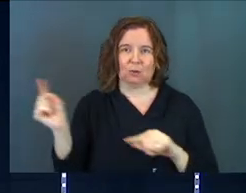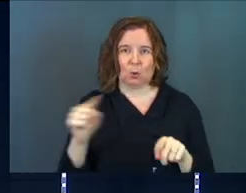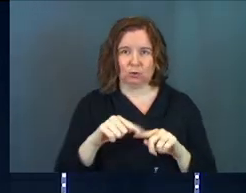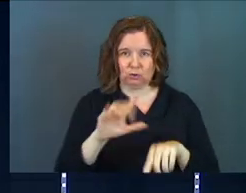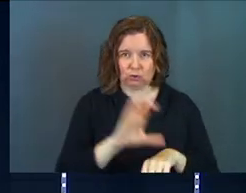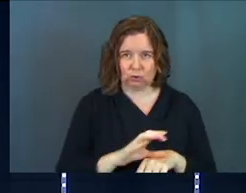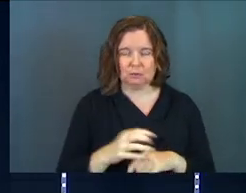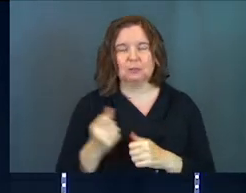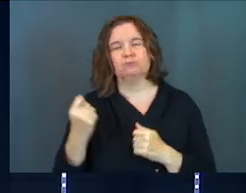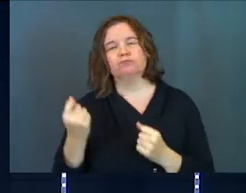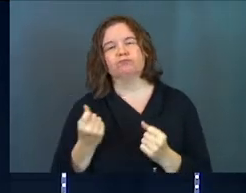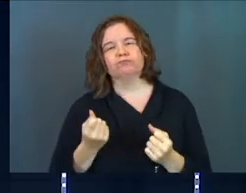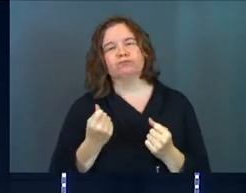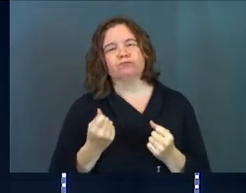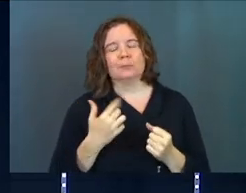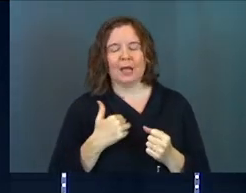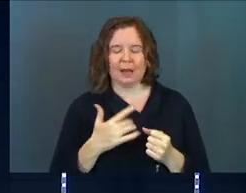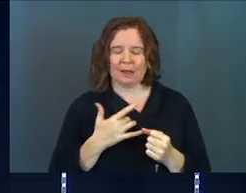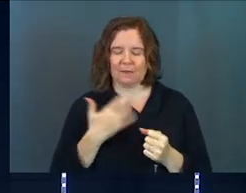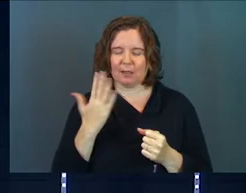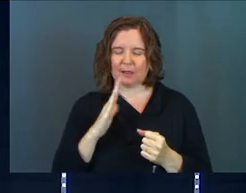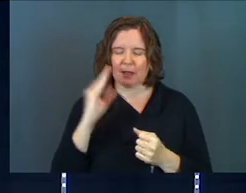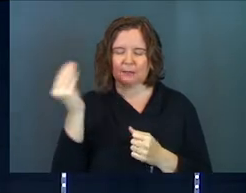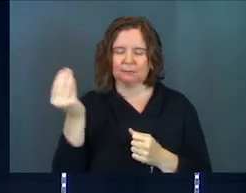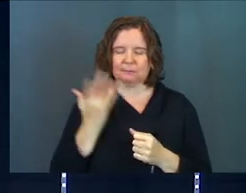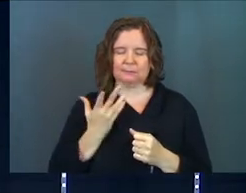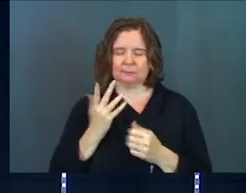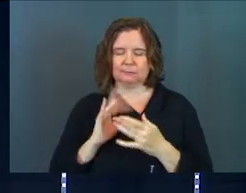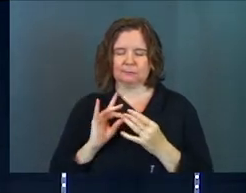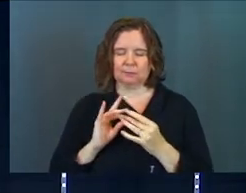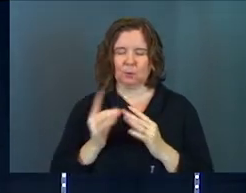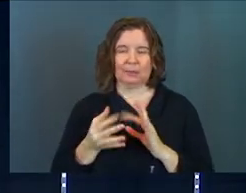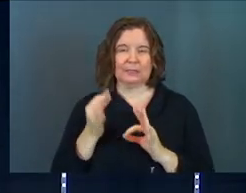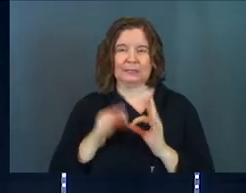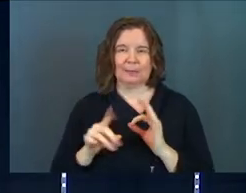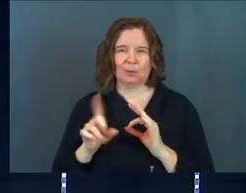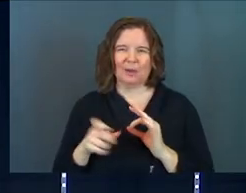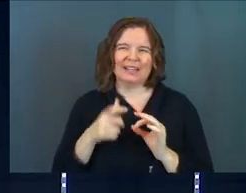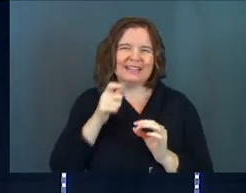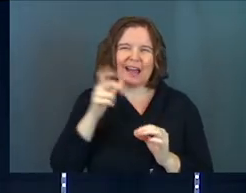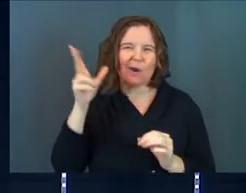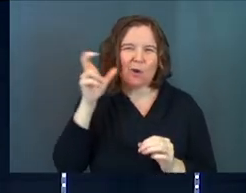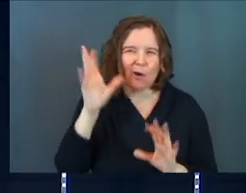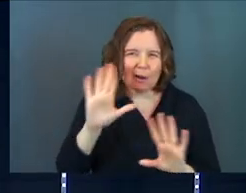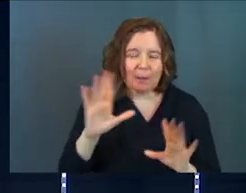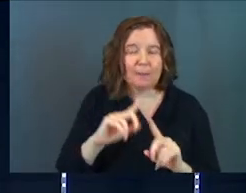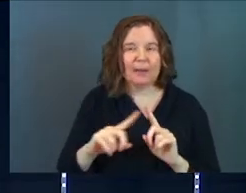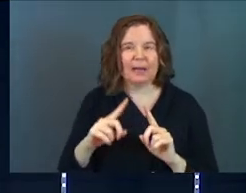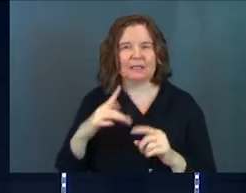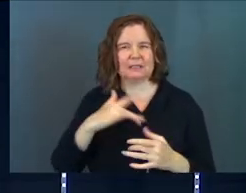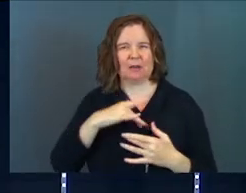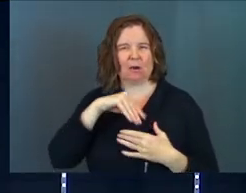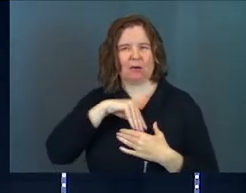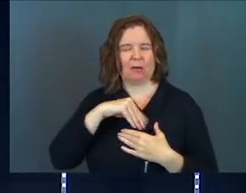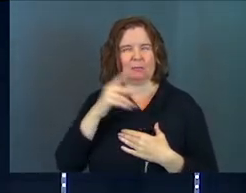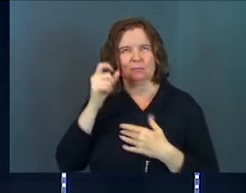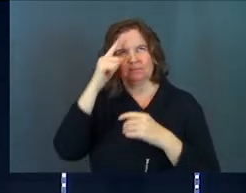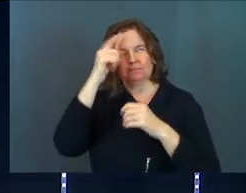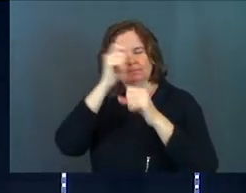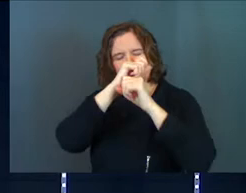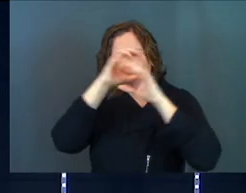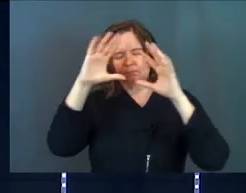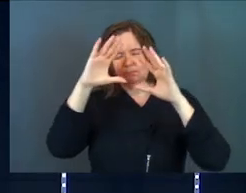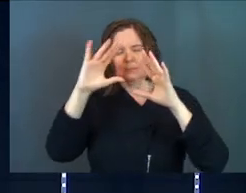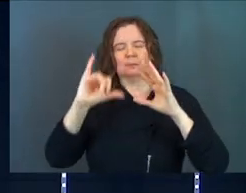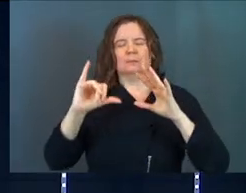church. And I felt like God just hit me with this very simple question. Not audible. He just impressed it on me. And I felt like what